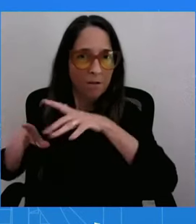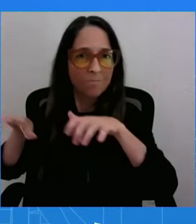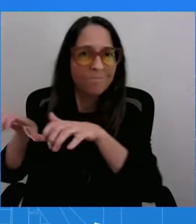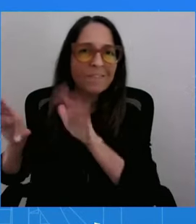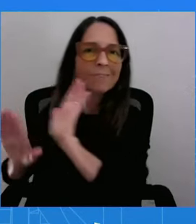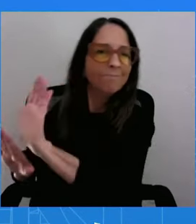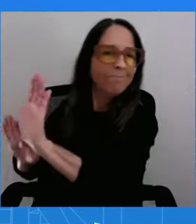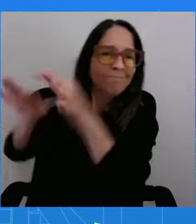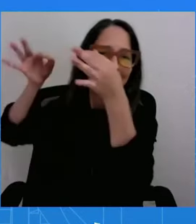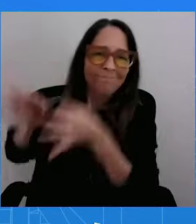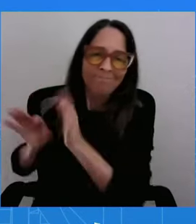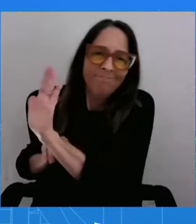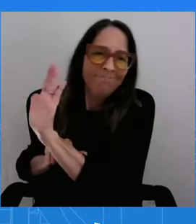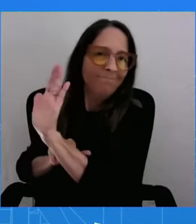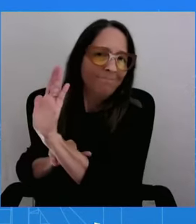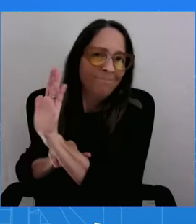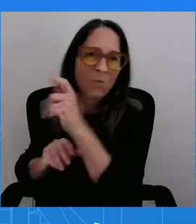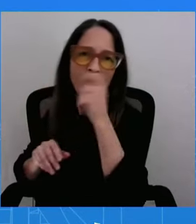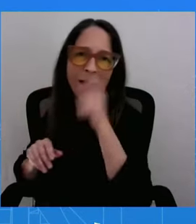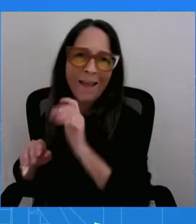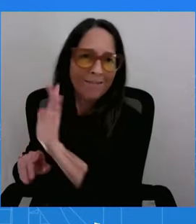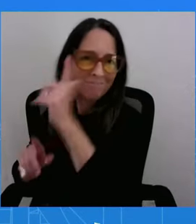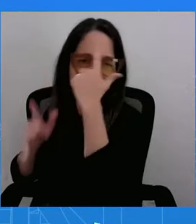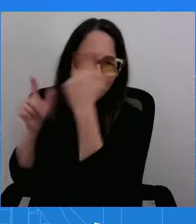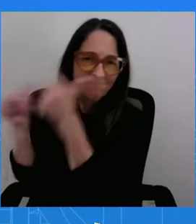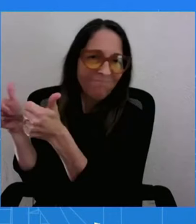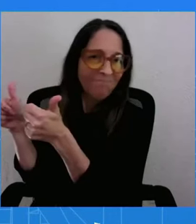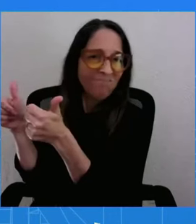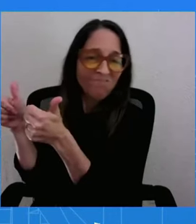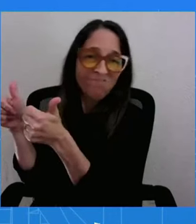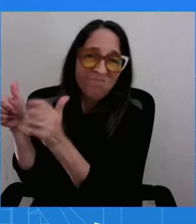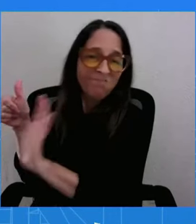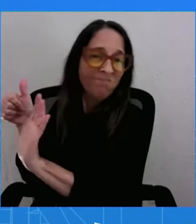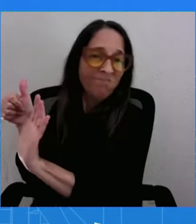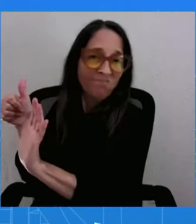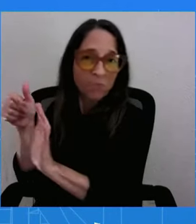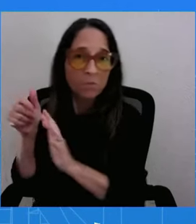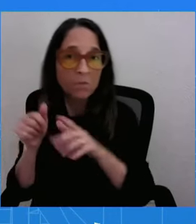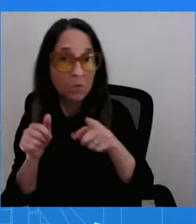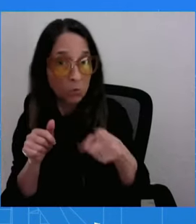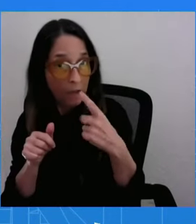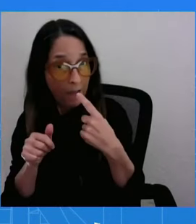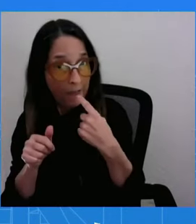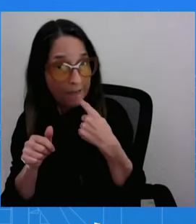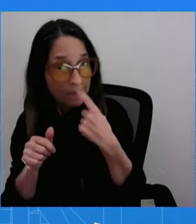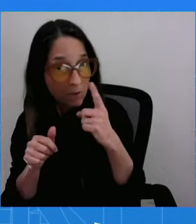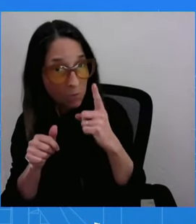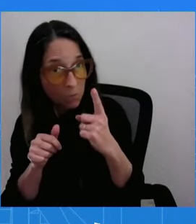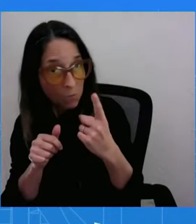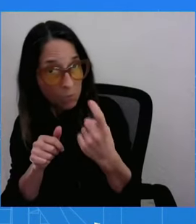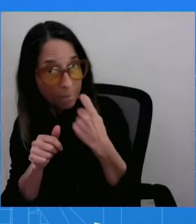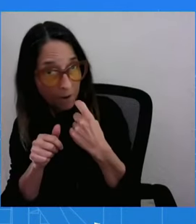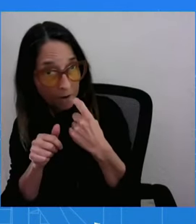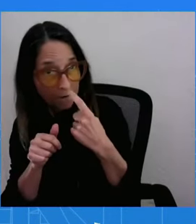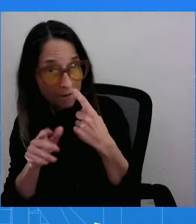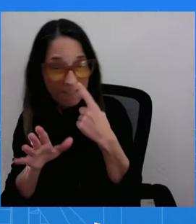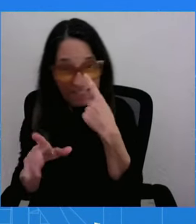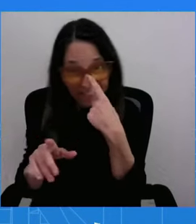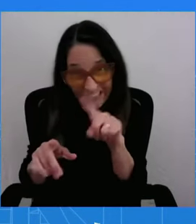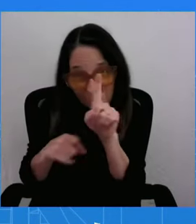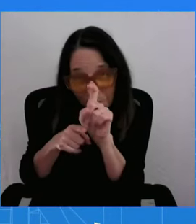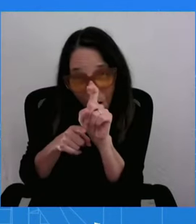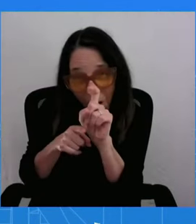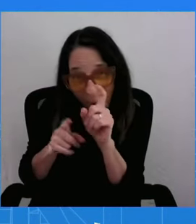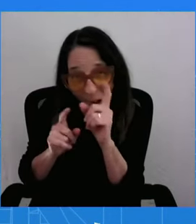Just follow up with that. Did the two leaders also discuss the situation in Bangladesh? Yes. And what was that? Well, I think they shared the concerns.